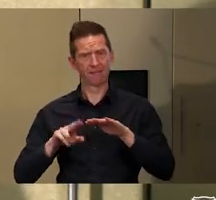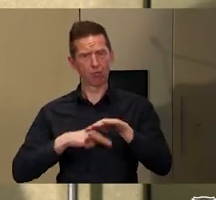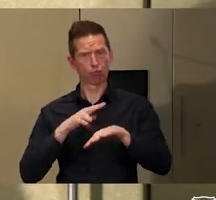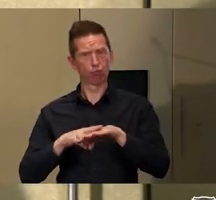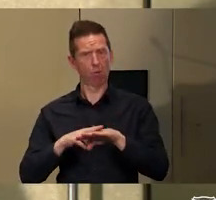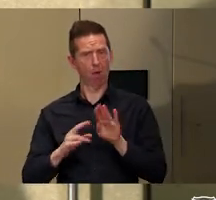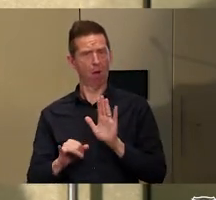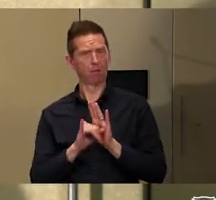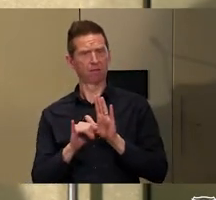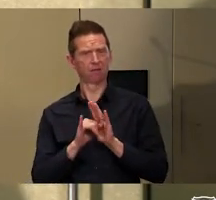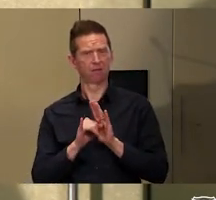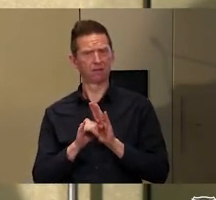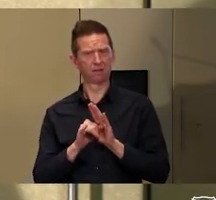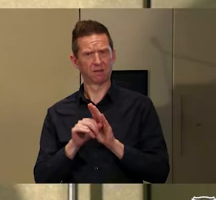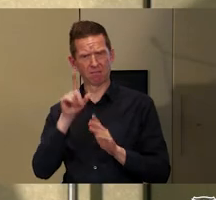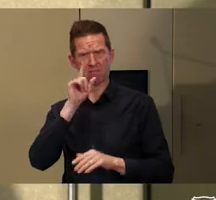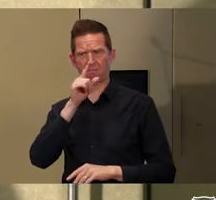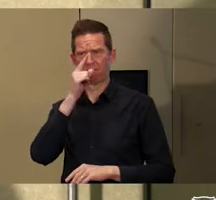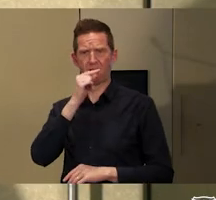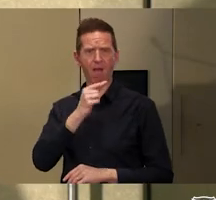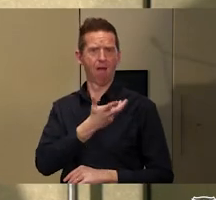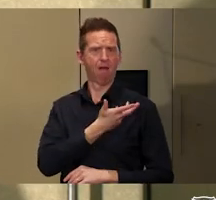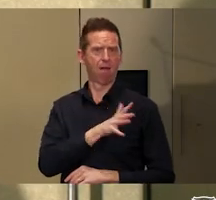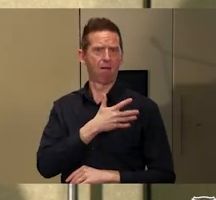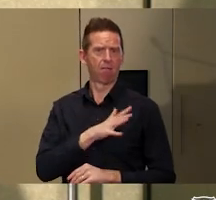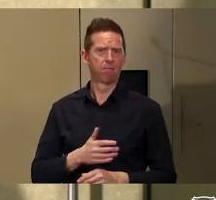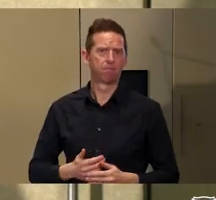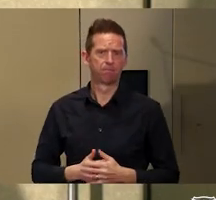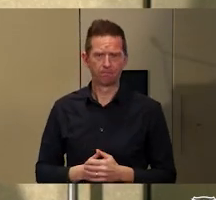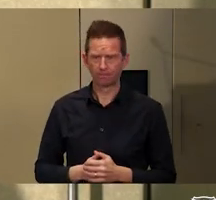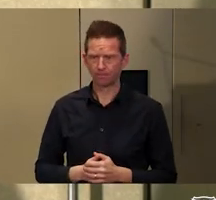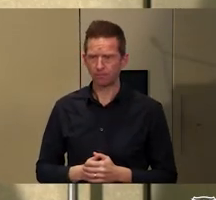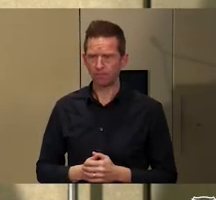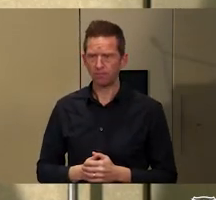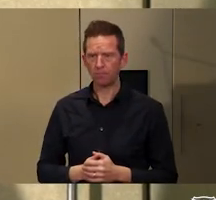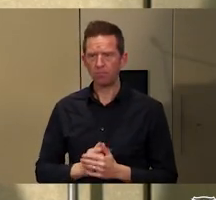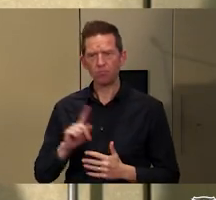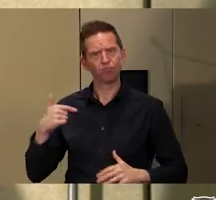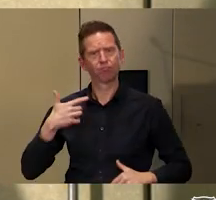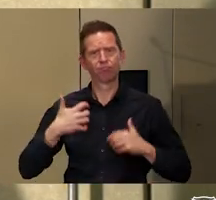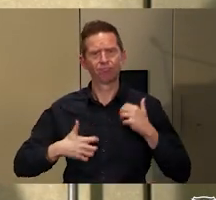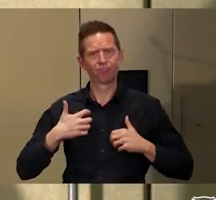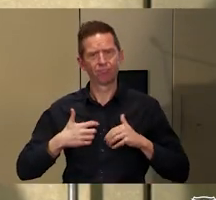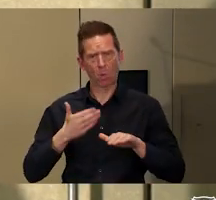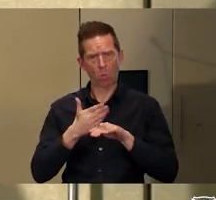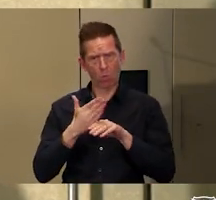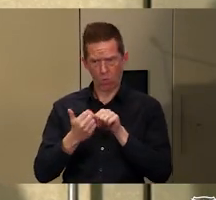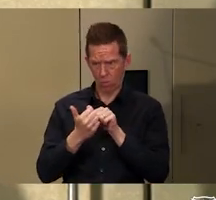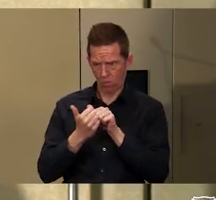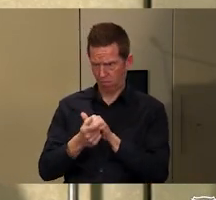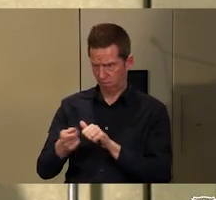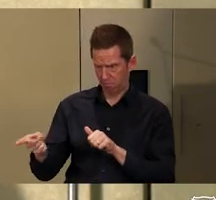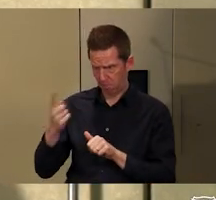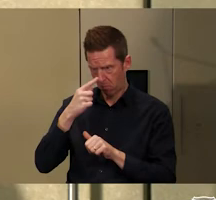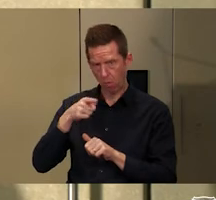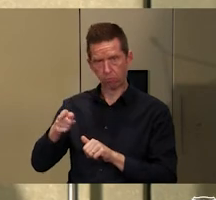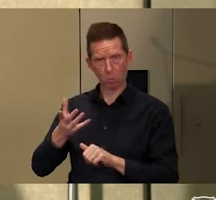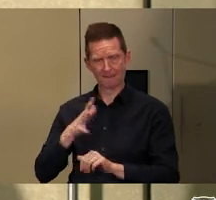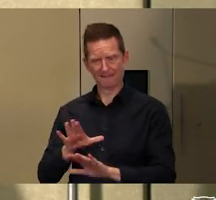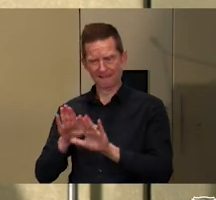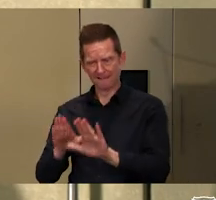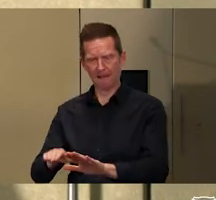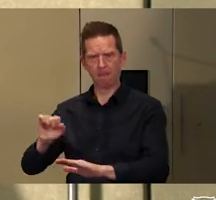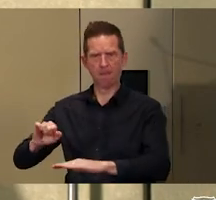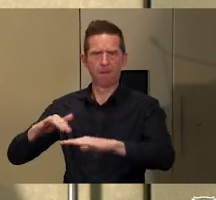I think we're really interested in working with people who are committed to staying in their own place,